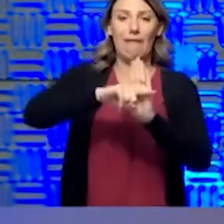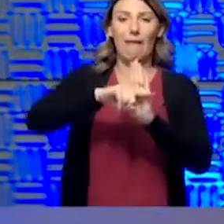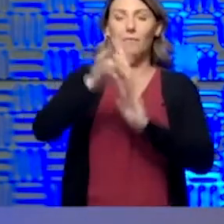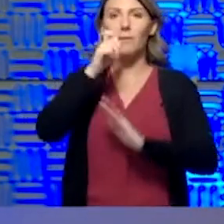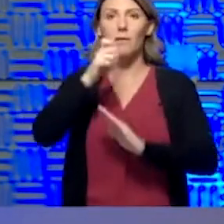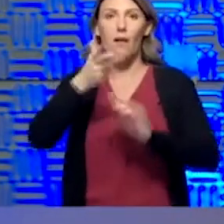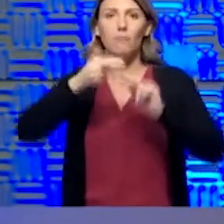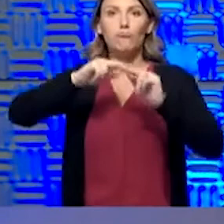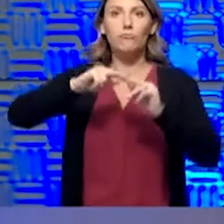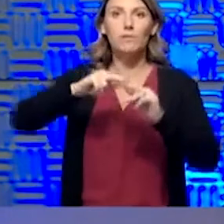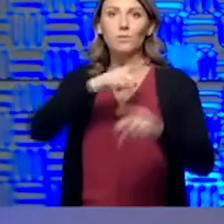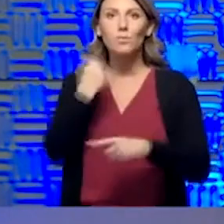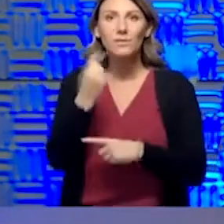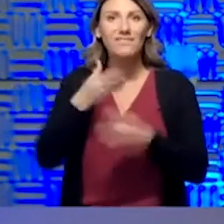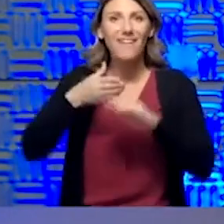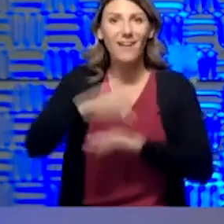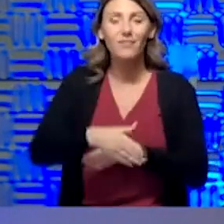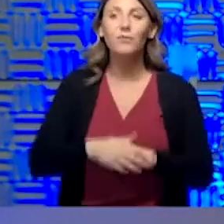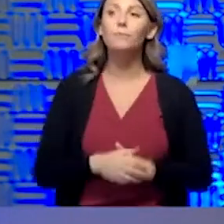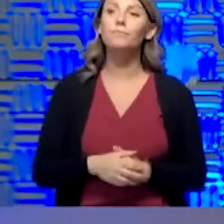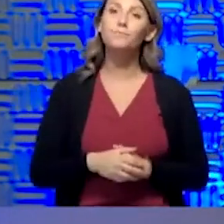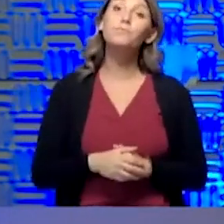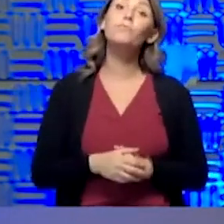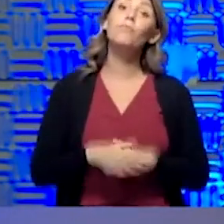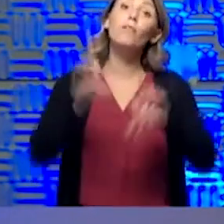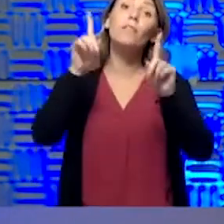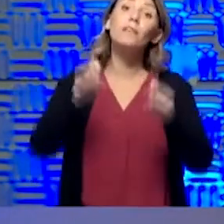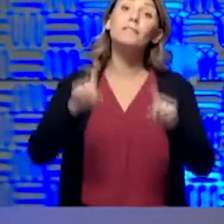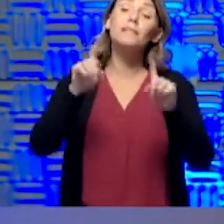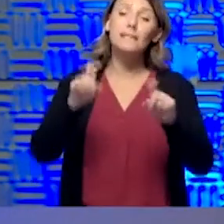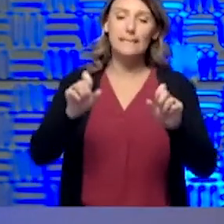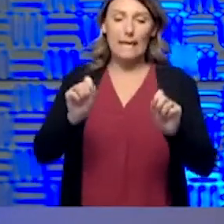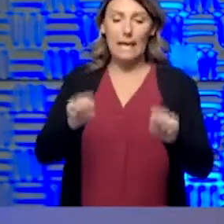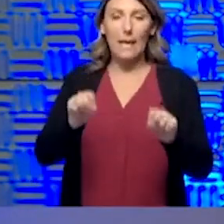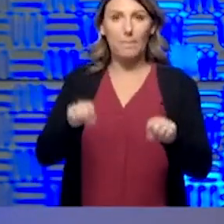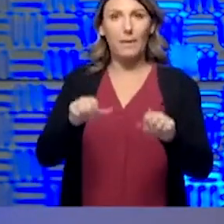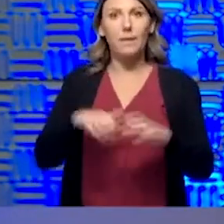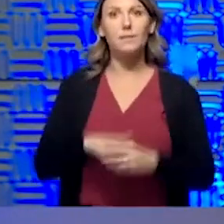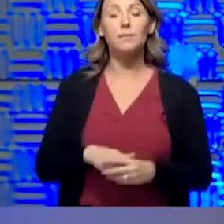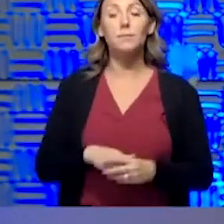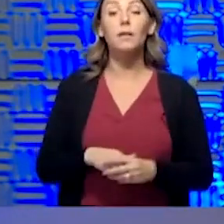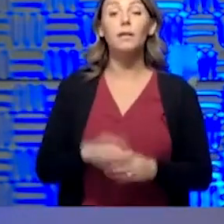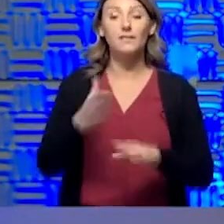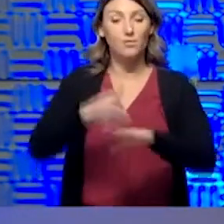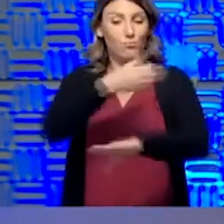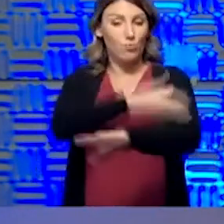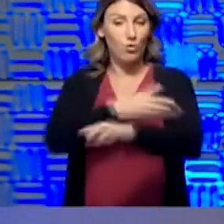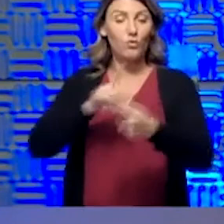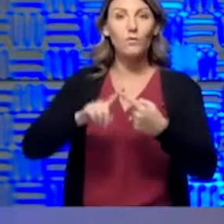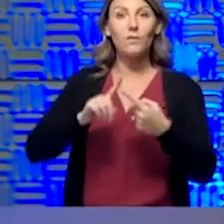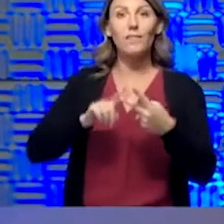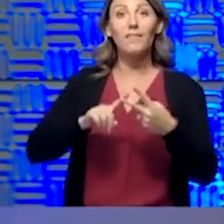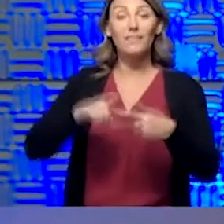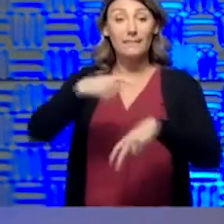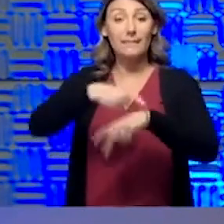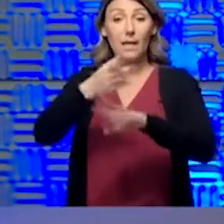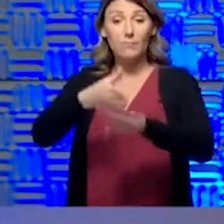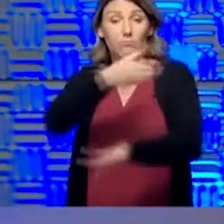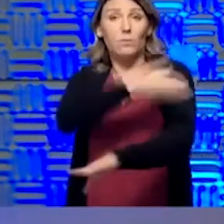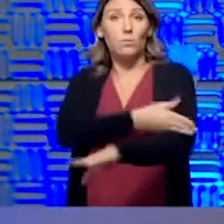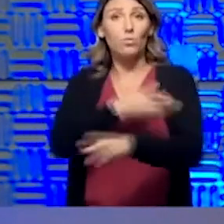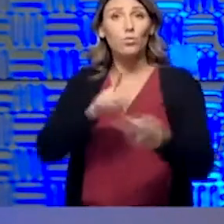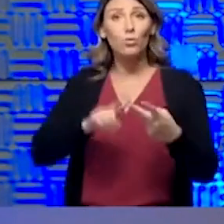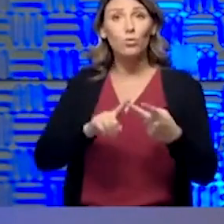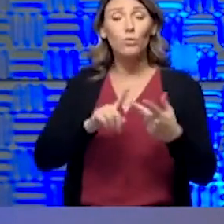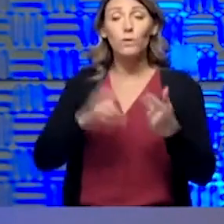increase your risk afterward for problems. So certainly our testing capacity has improved. The turnaround time has improved. So